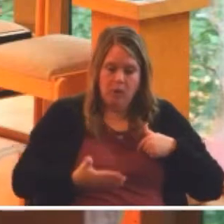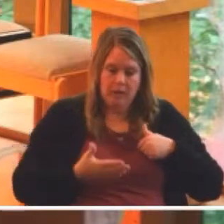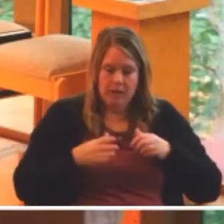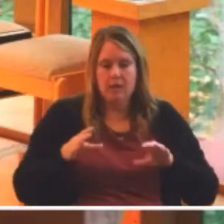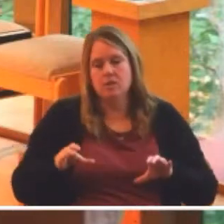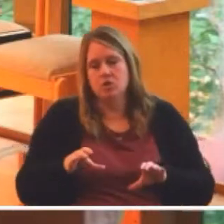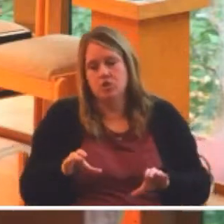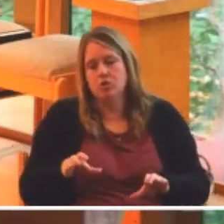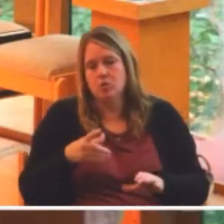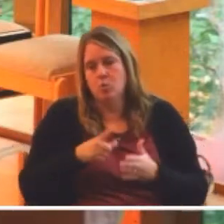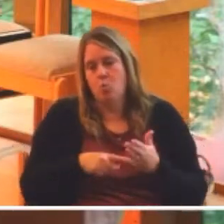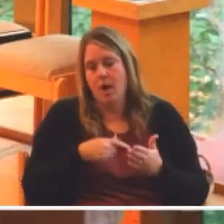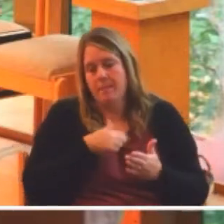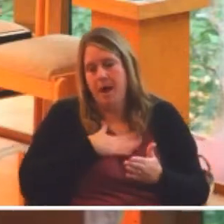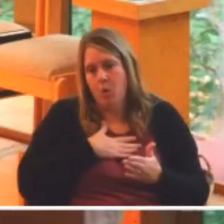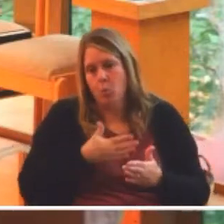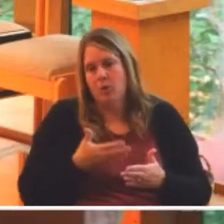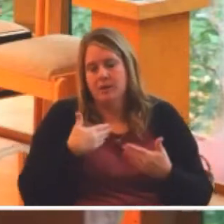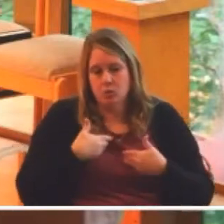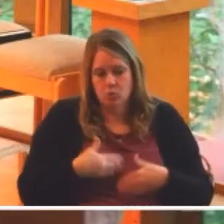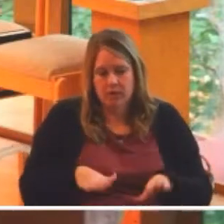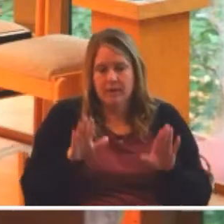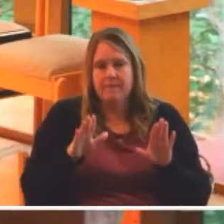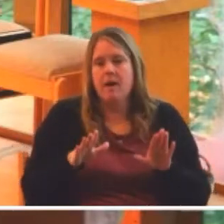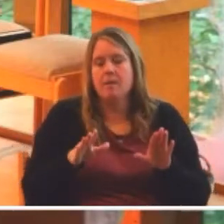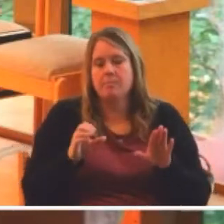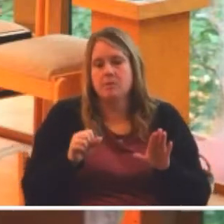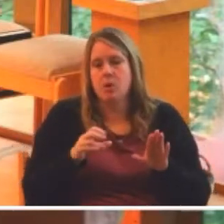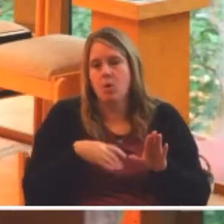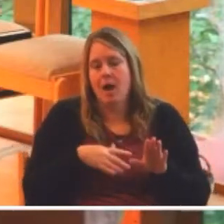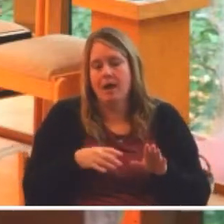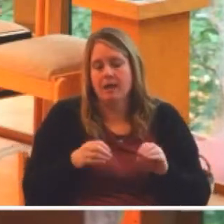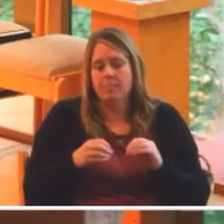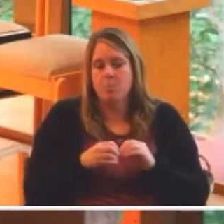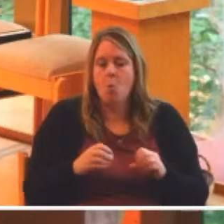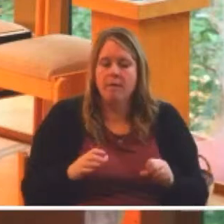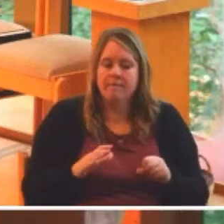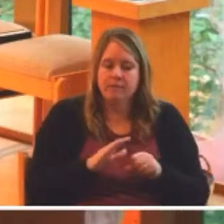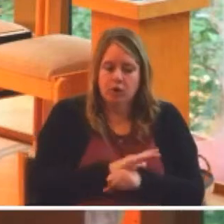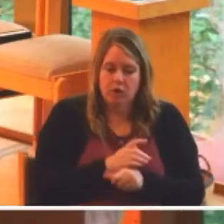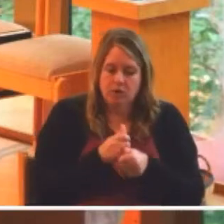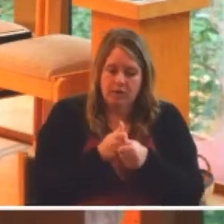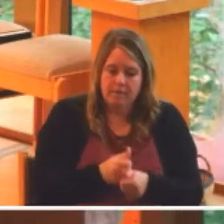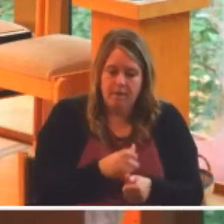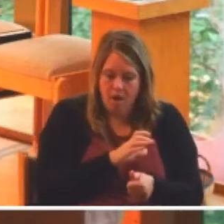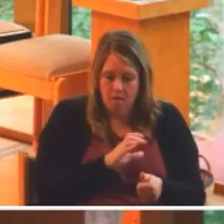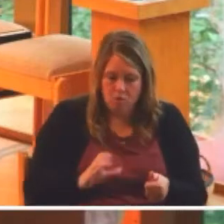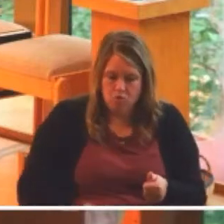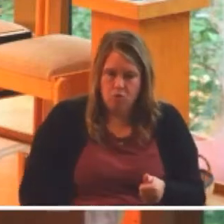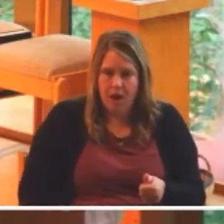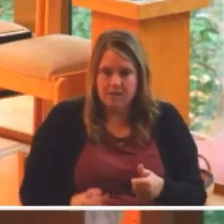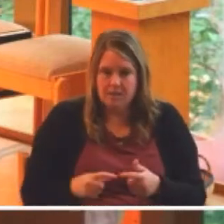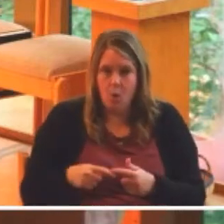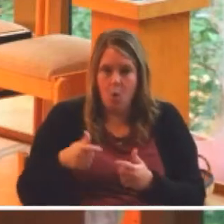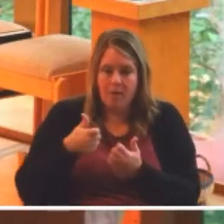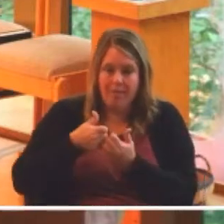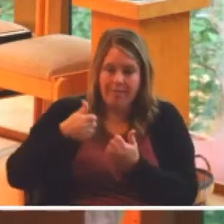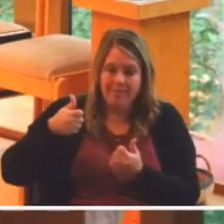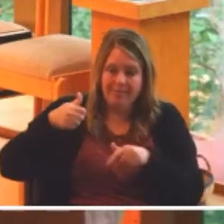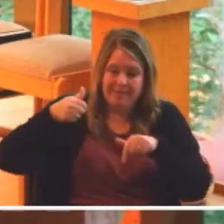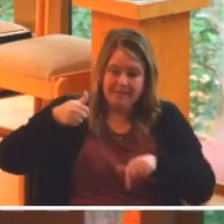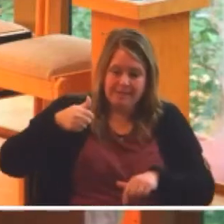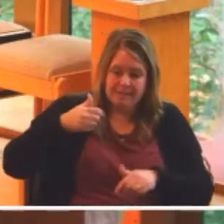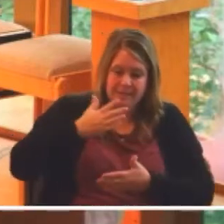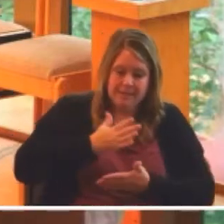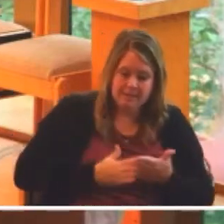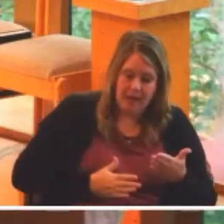What am I willing to give up so that I may more fully follow Christ, so that this side of heaven might look more like the one